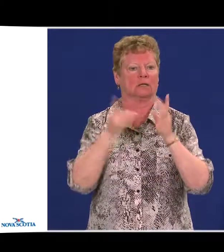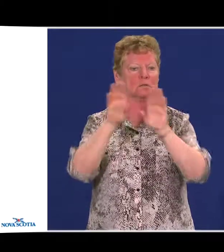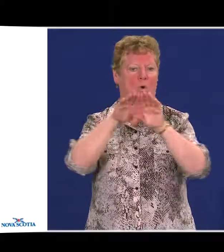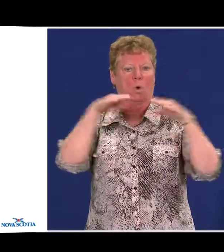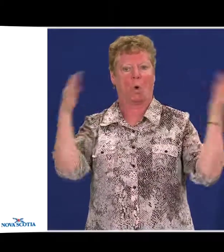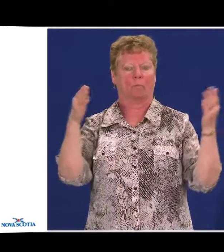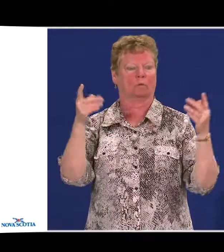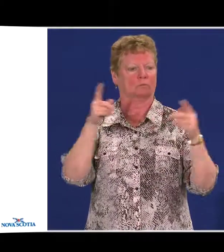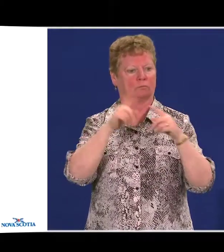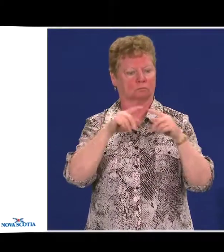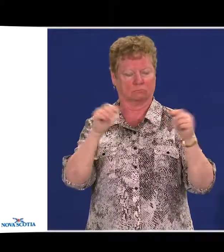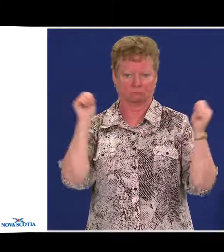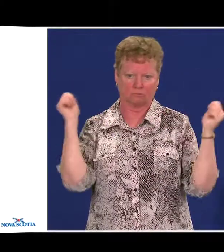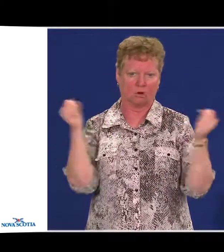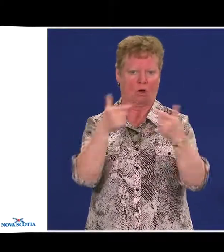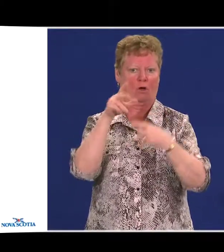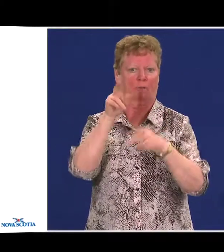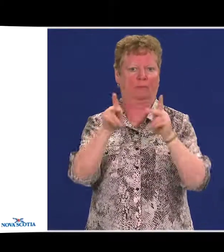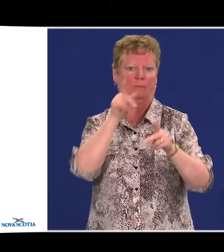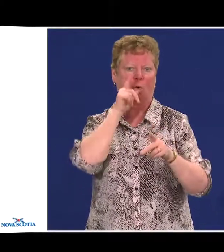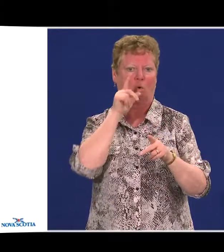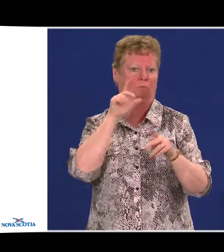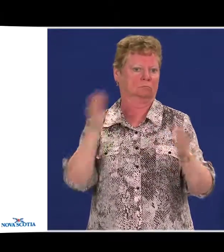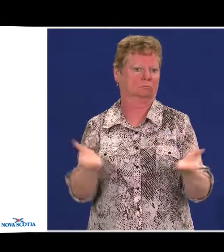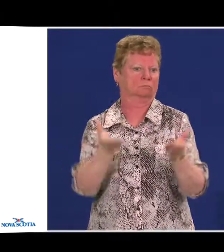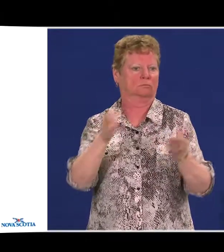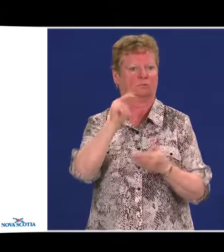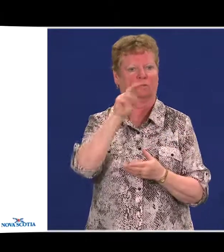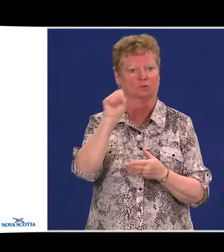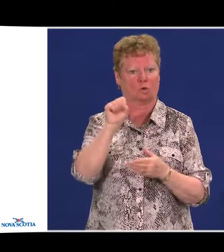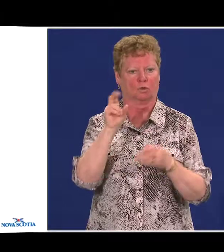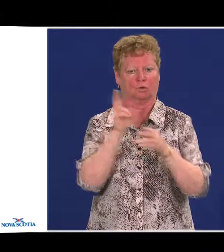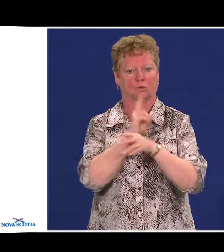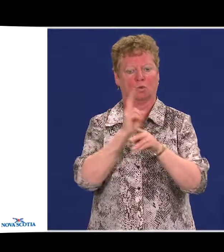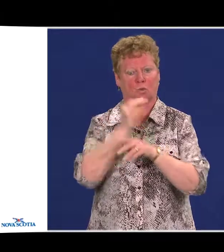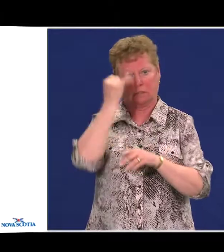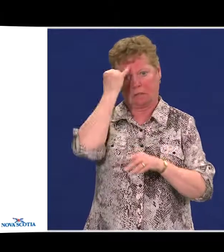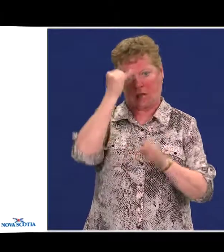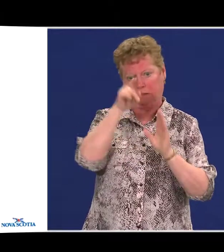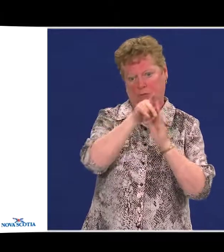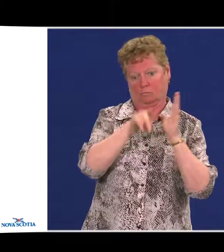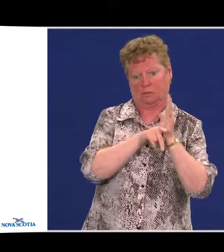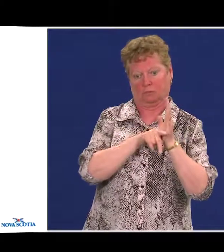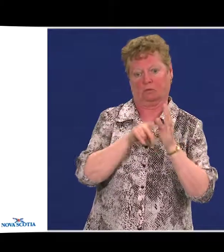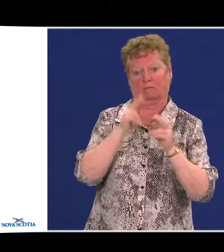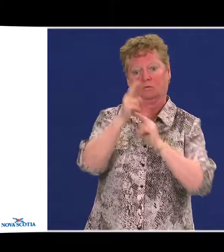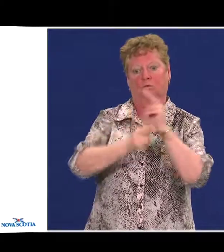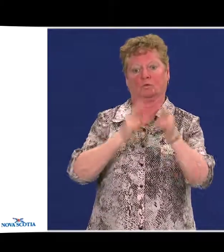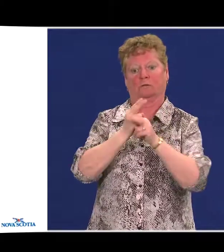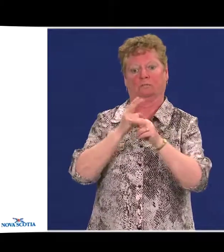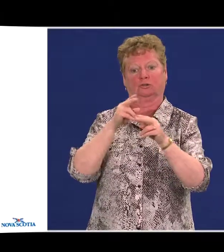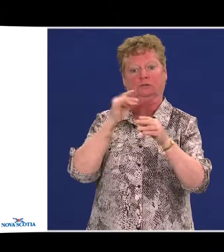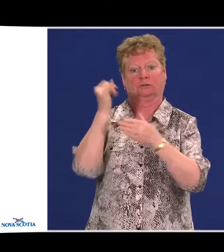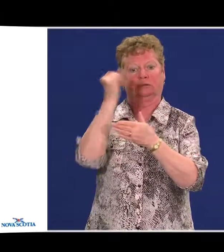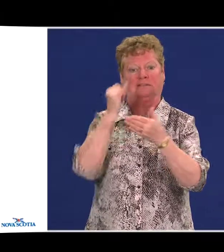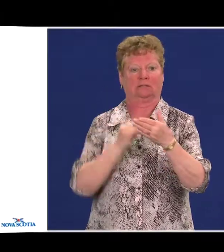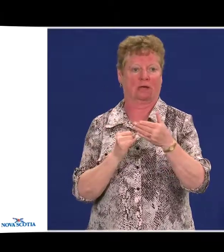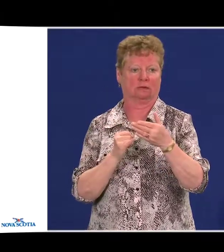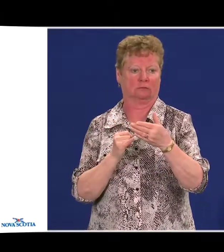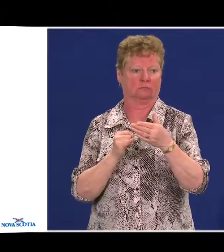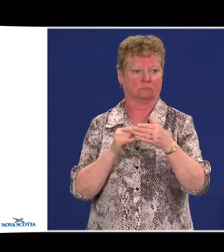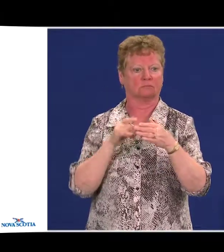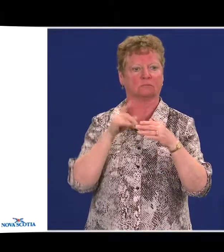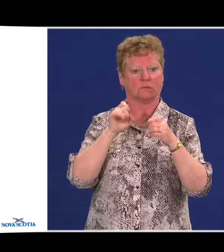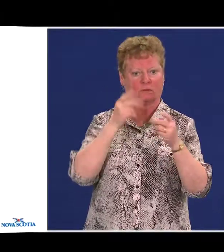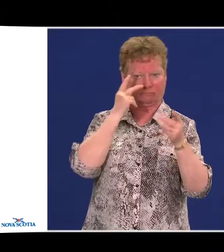all Nova Scotians by using the principles of universal design and visitability when building